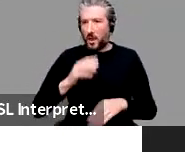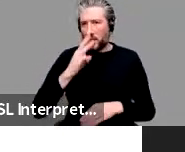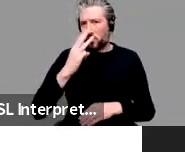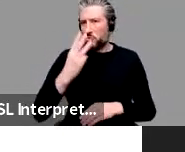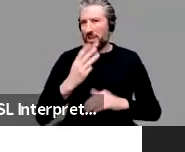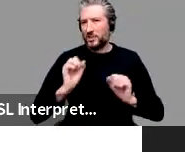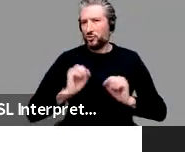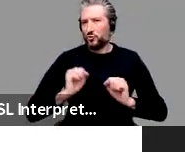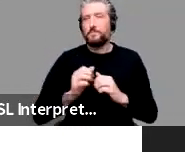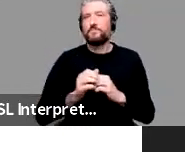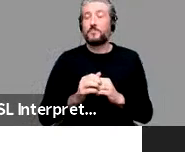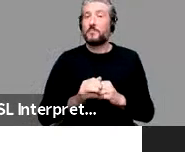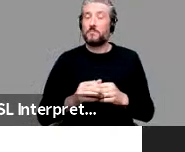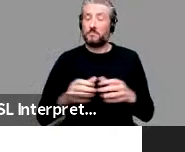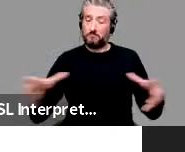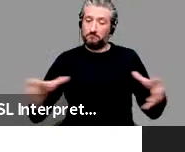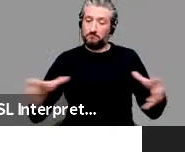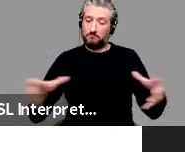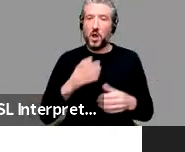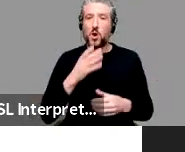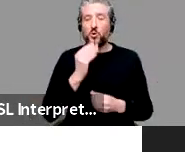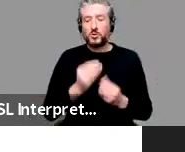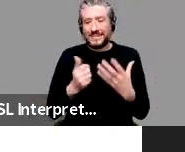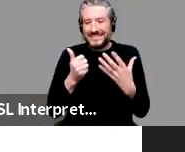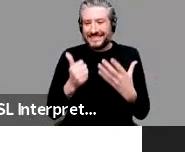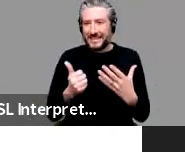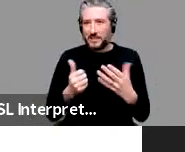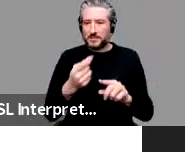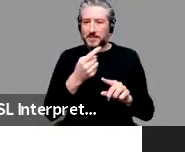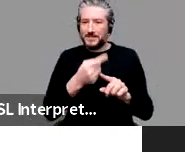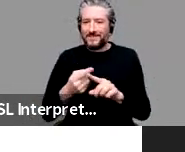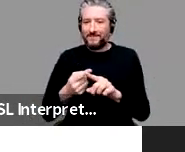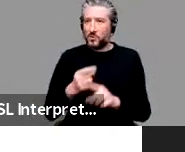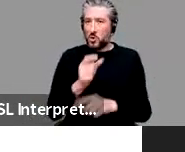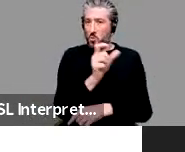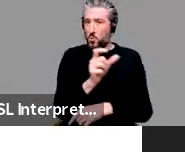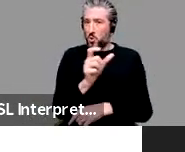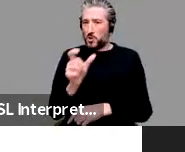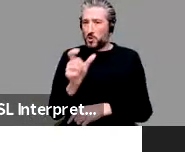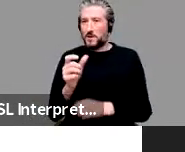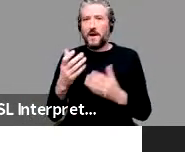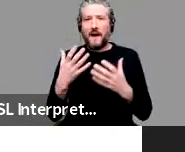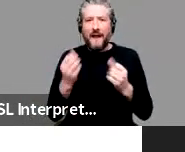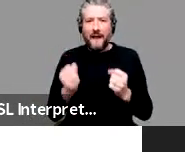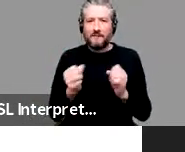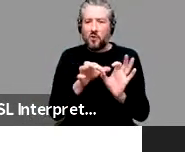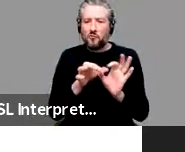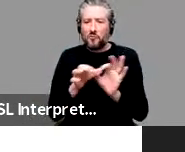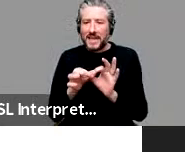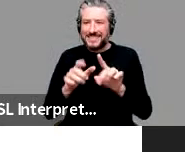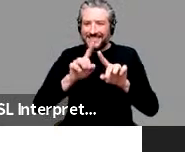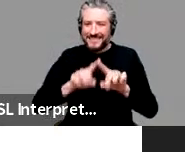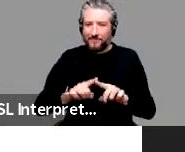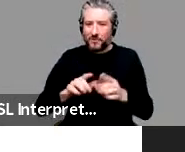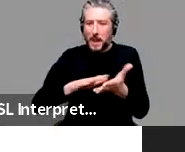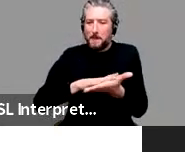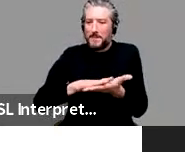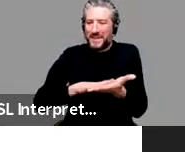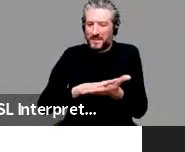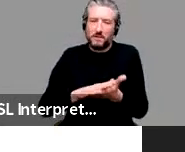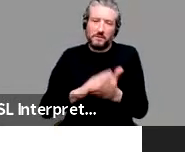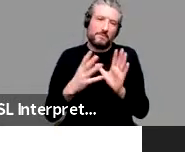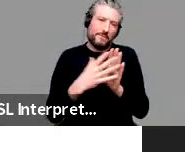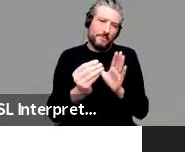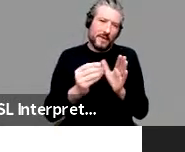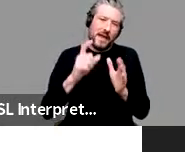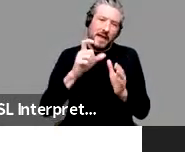six. Polisimus words. That is words that have different, but related meanings like cap. And for each one, she